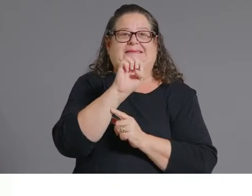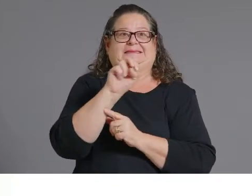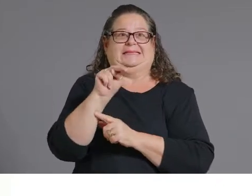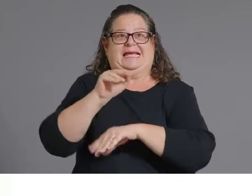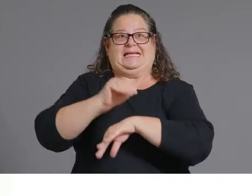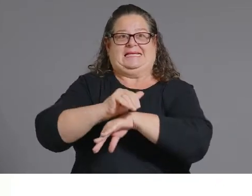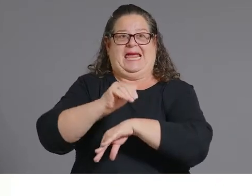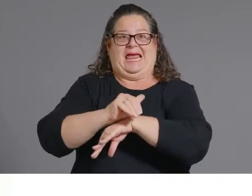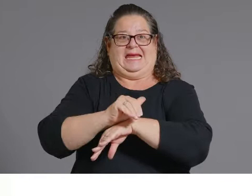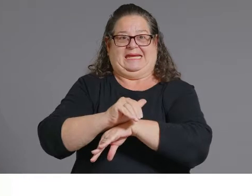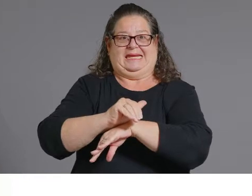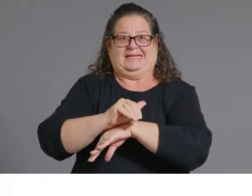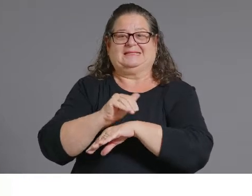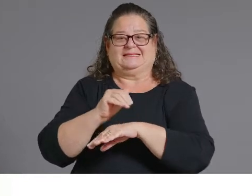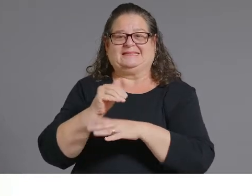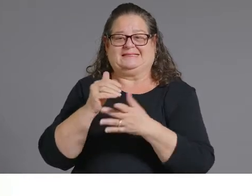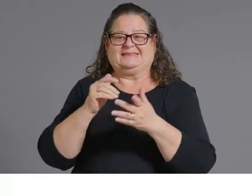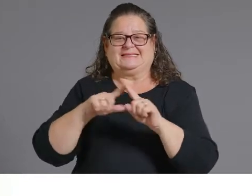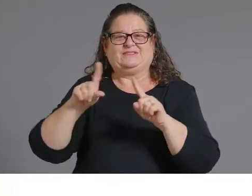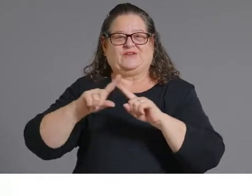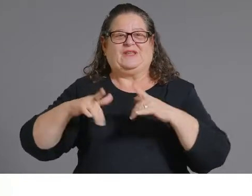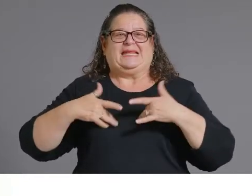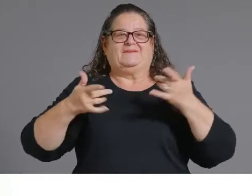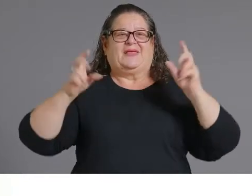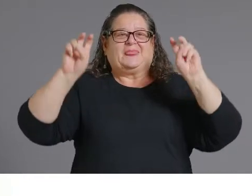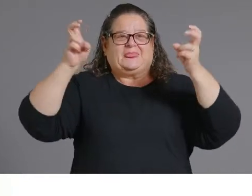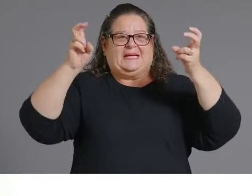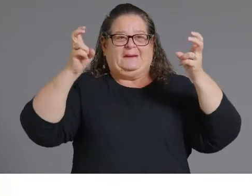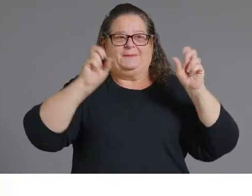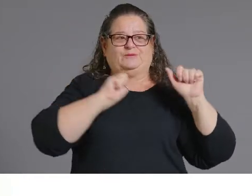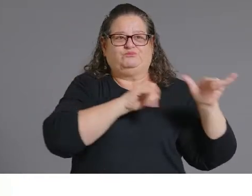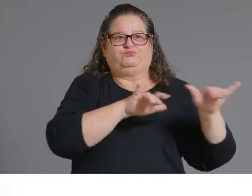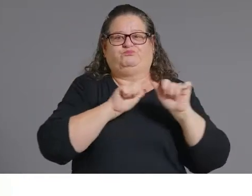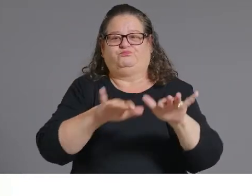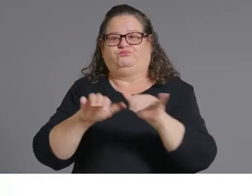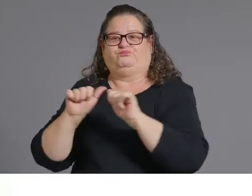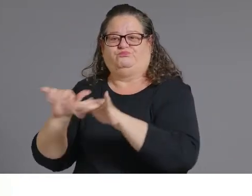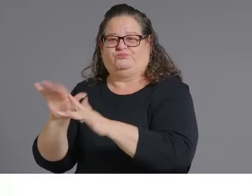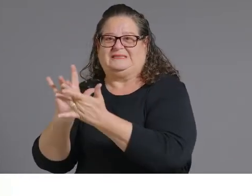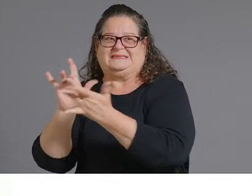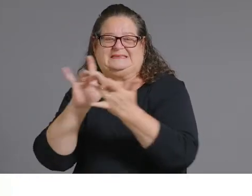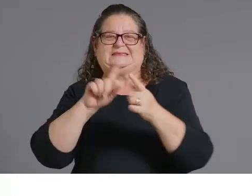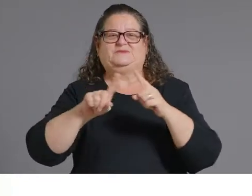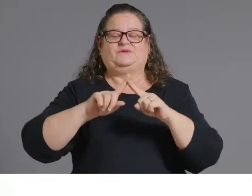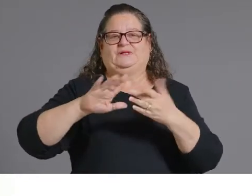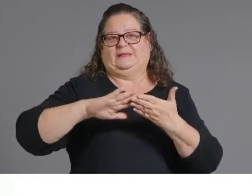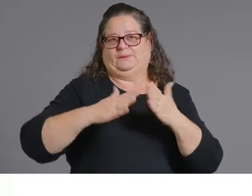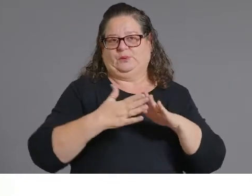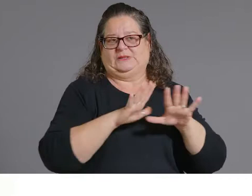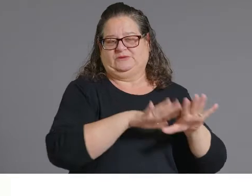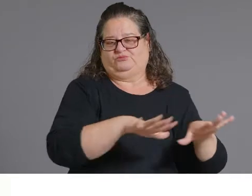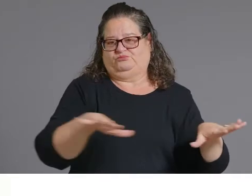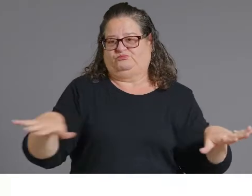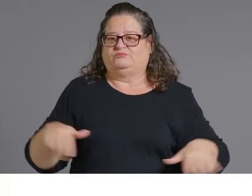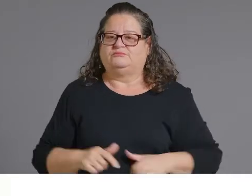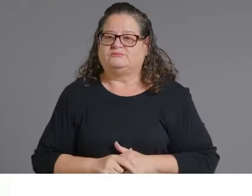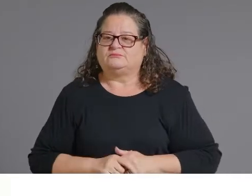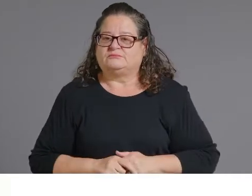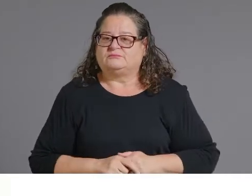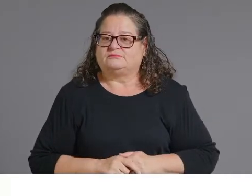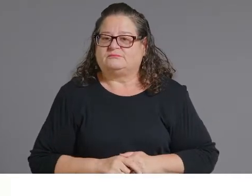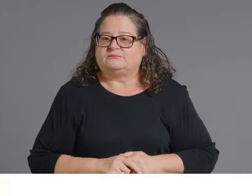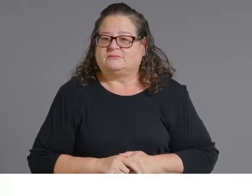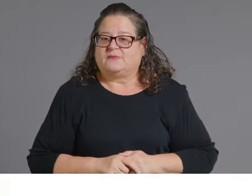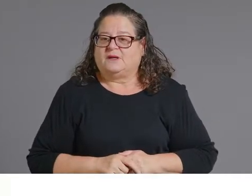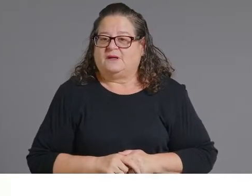consider being vaccinated unless they're approached. So we have been working with those providers to